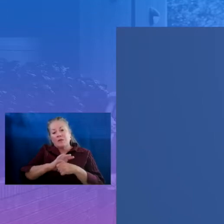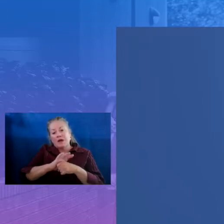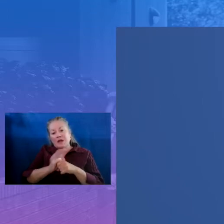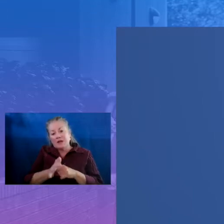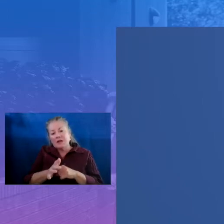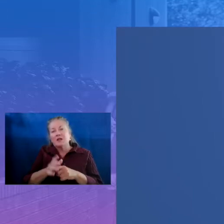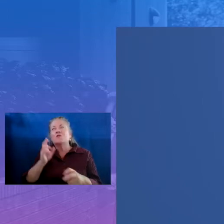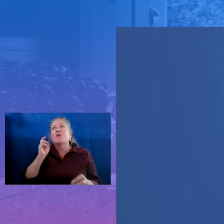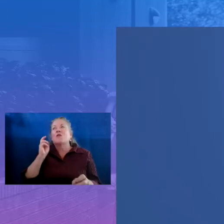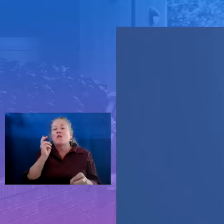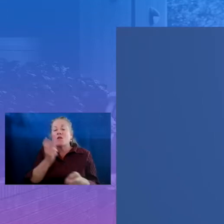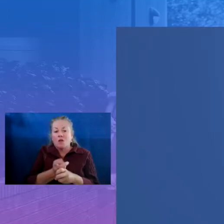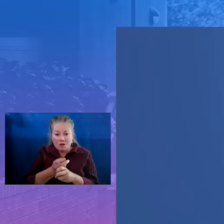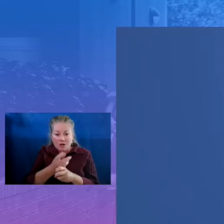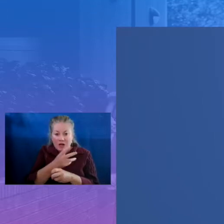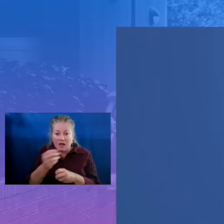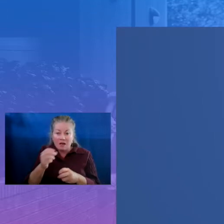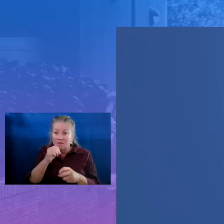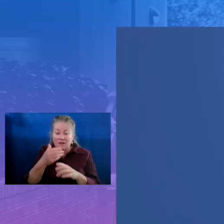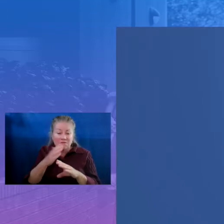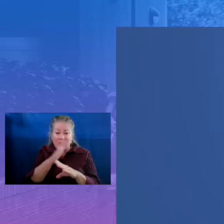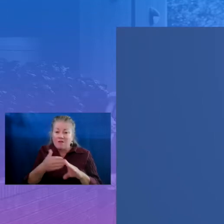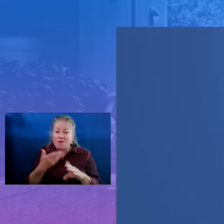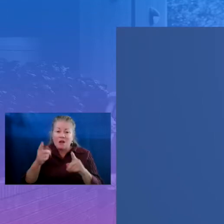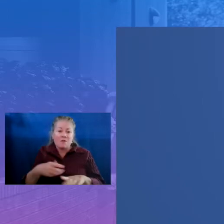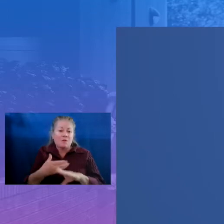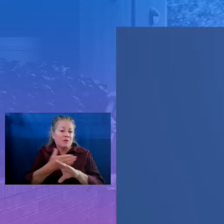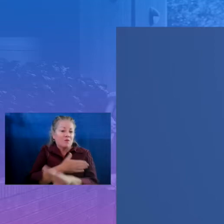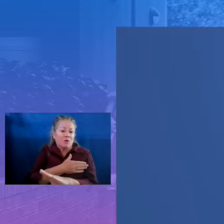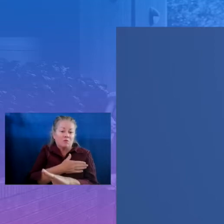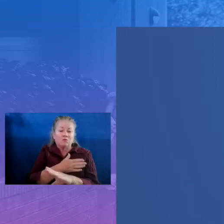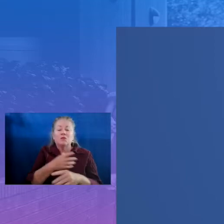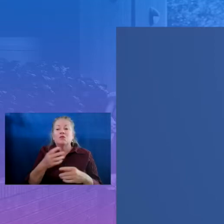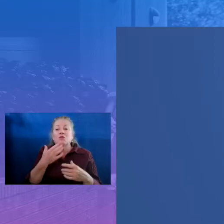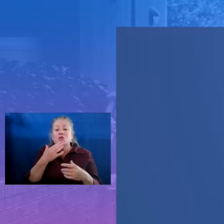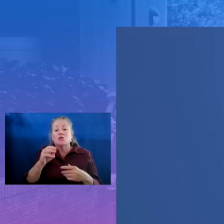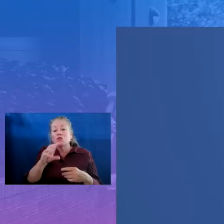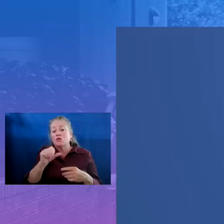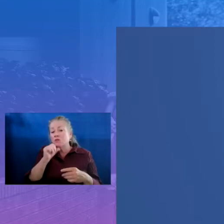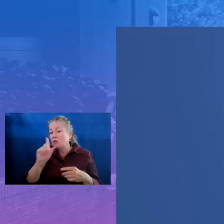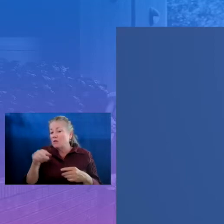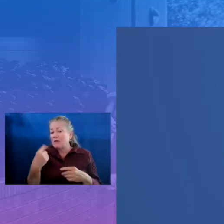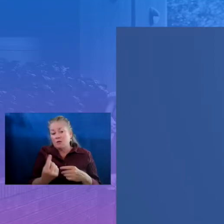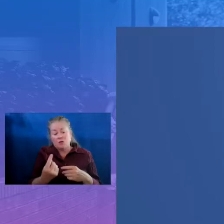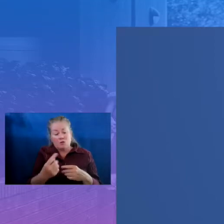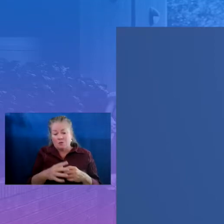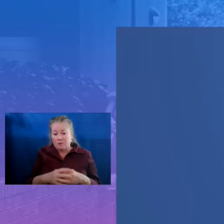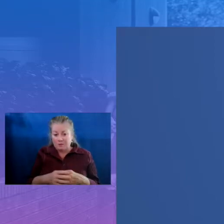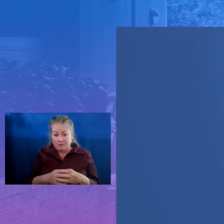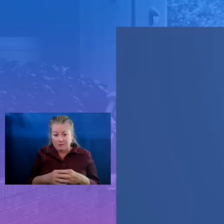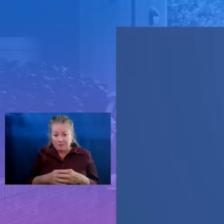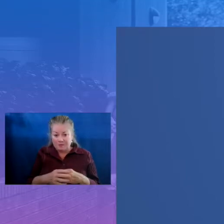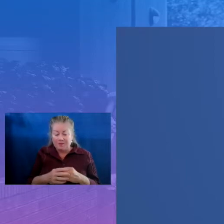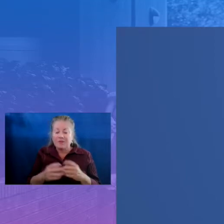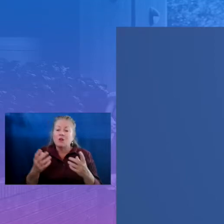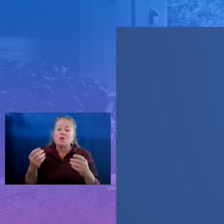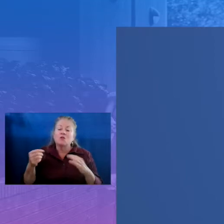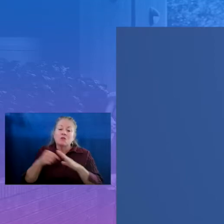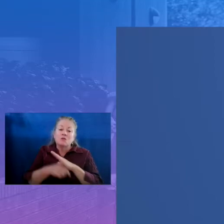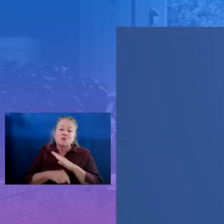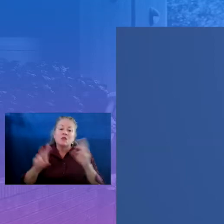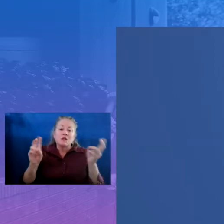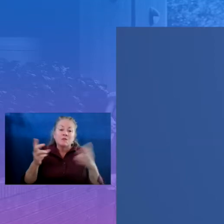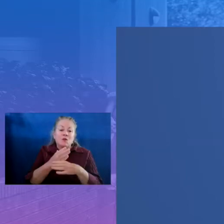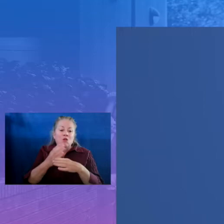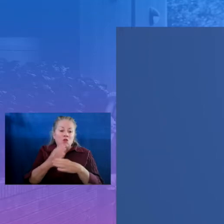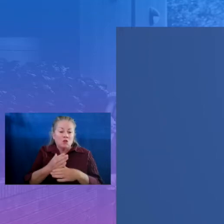but the good news is that we don't have to do it alone. To take us deeper into the theme of partnership, it is my pleasure to introduce